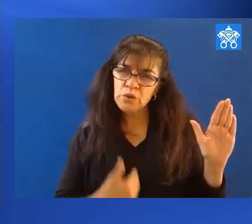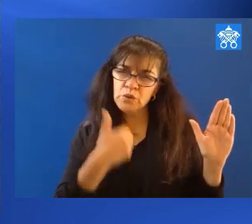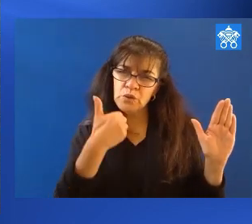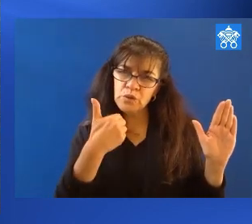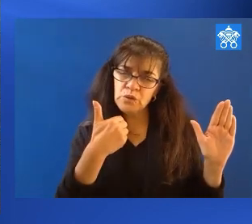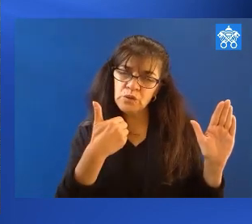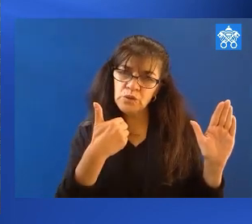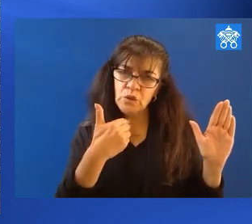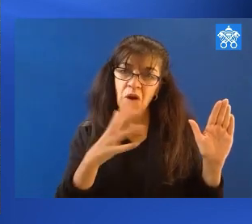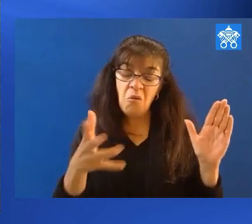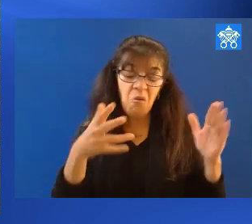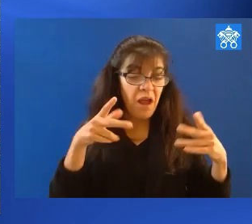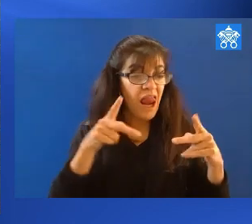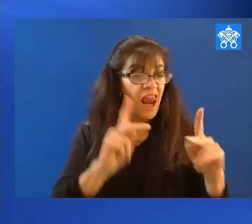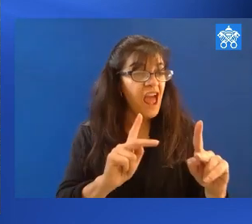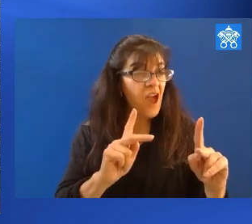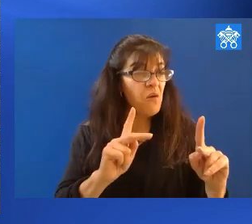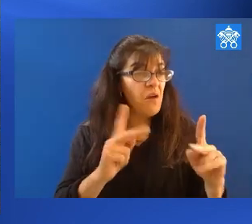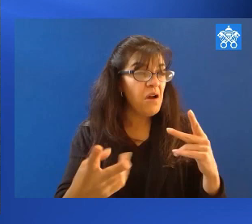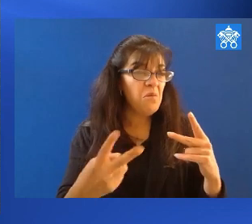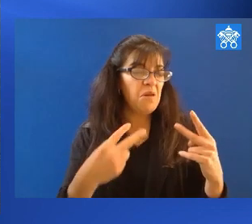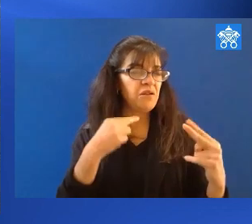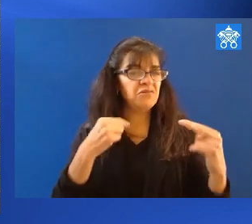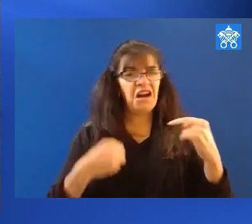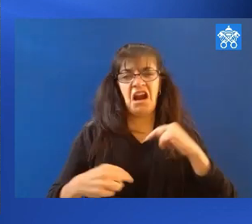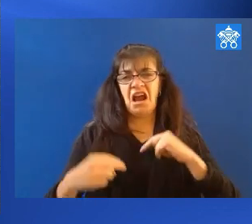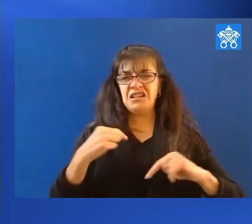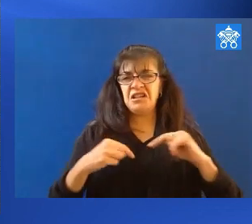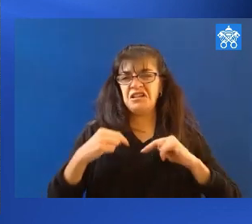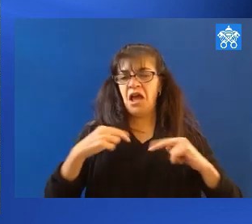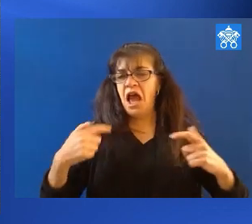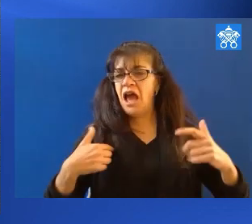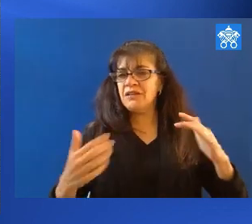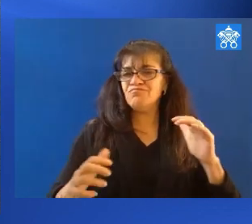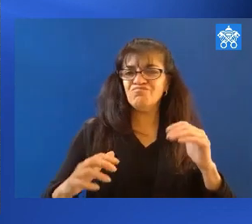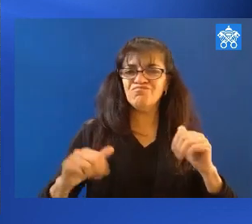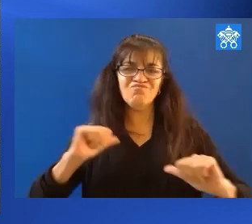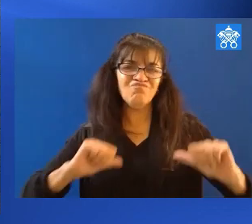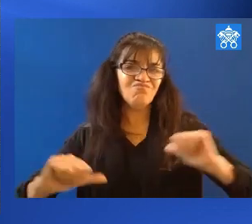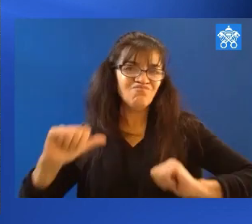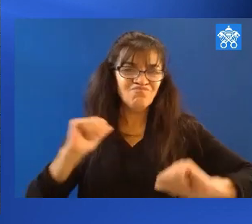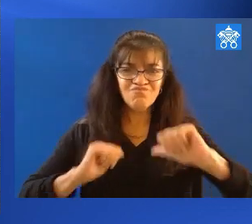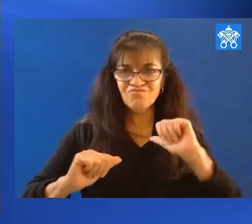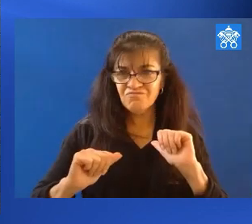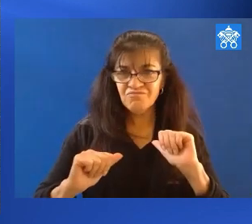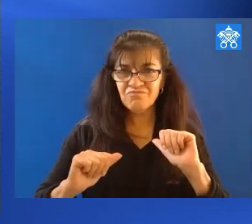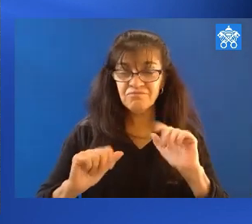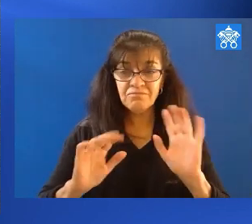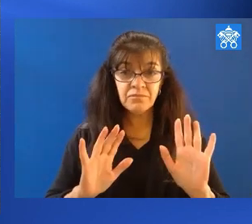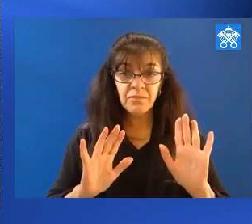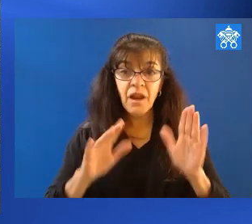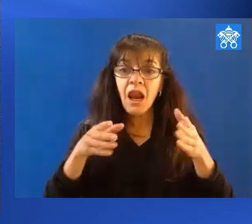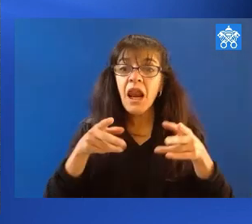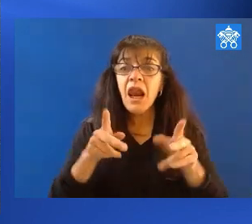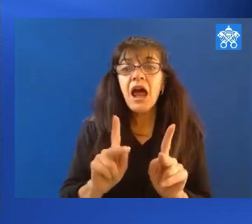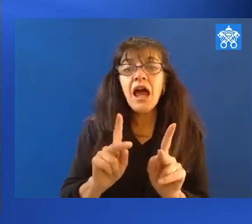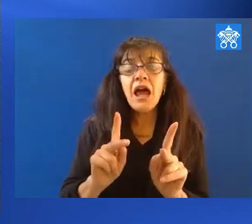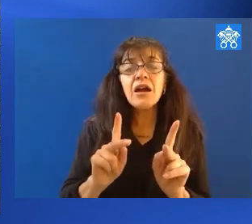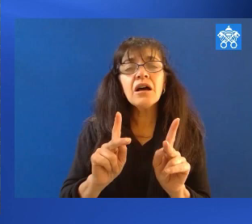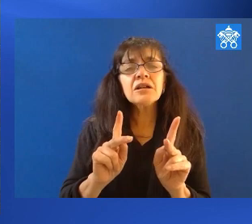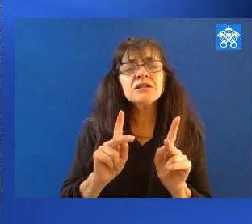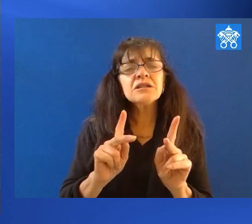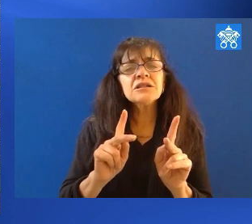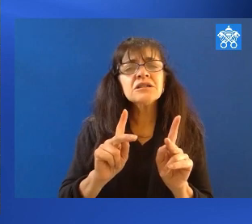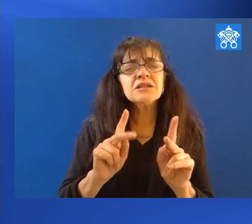we let ourselves be trapped by narcissism and exhibitionism. Let us be